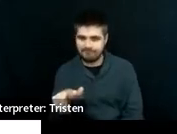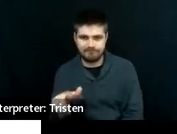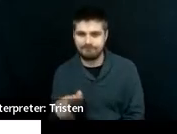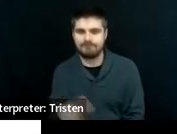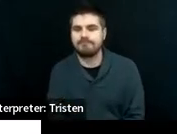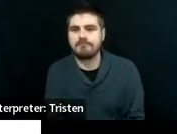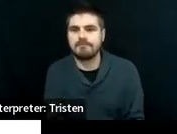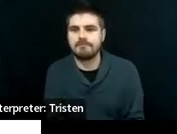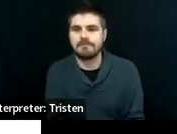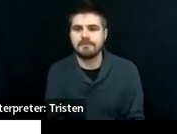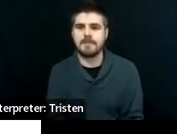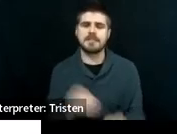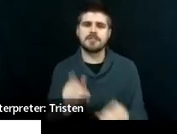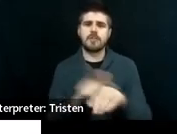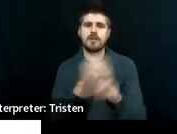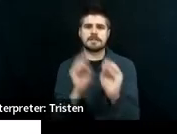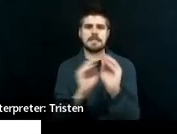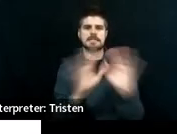That makes sense.